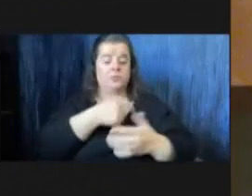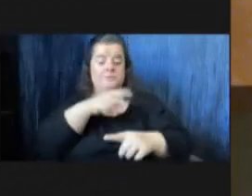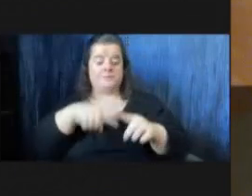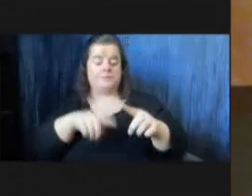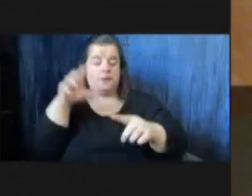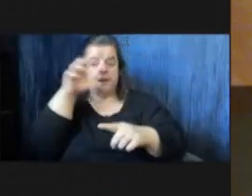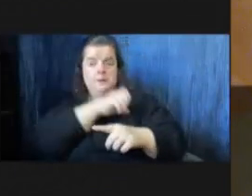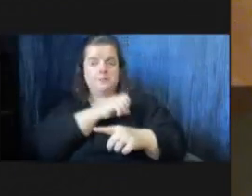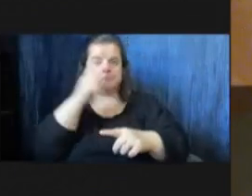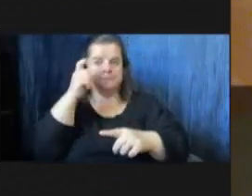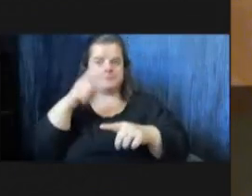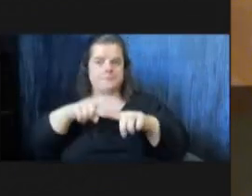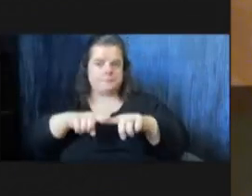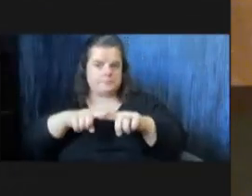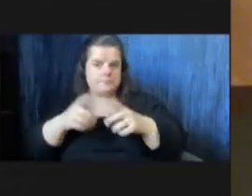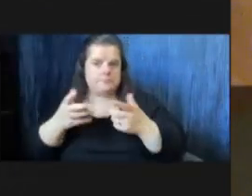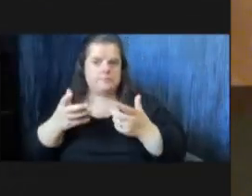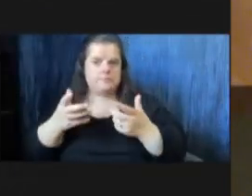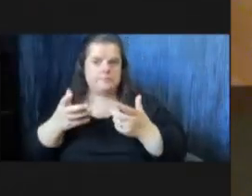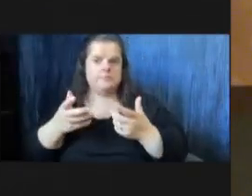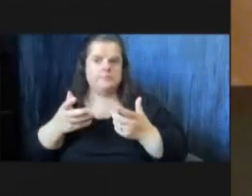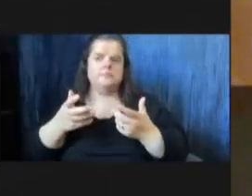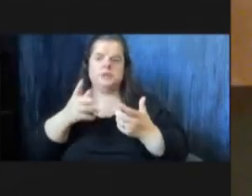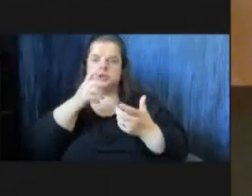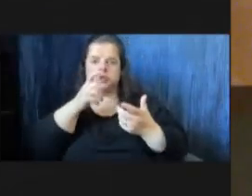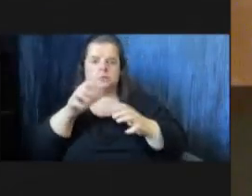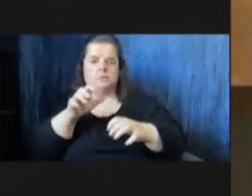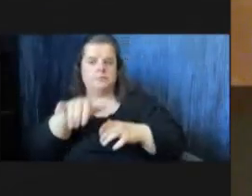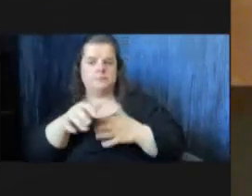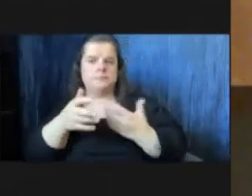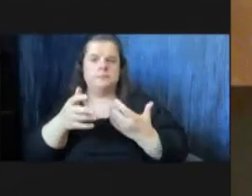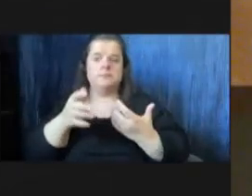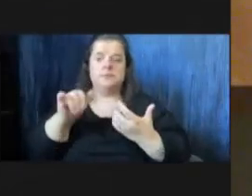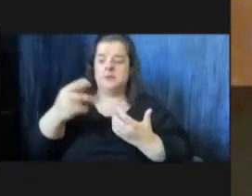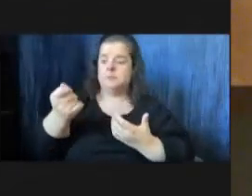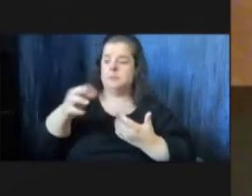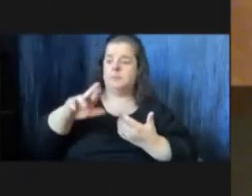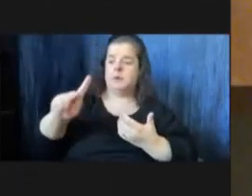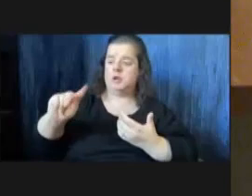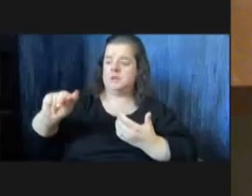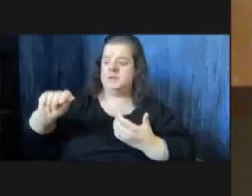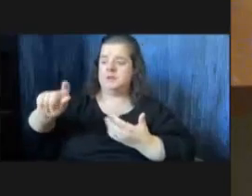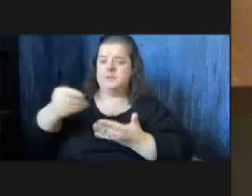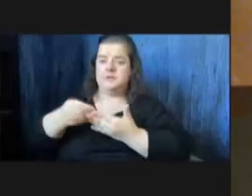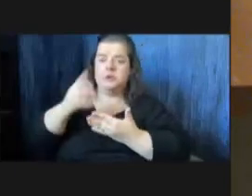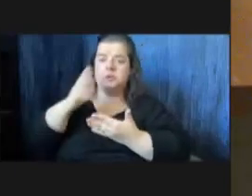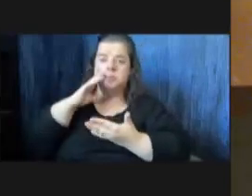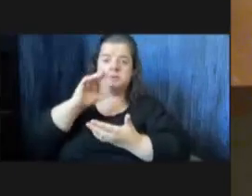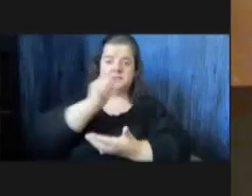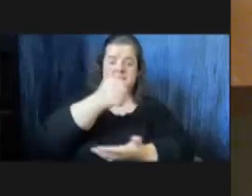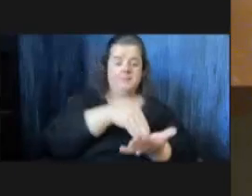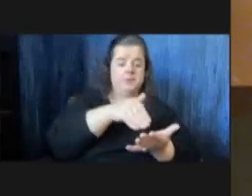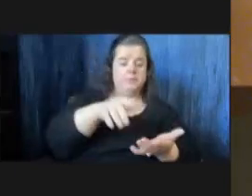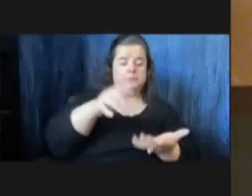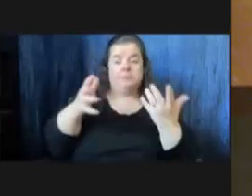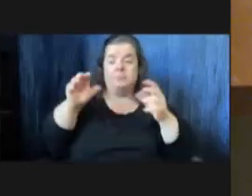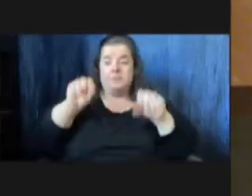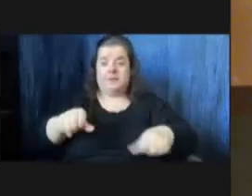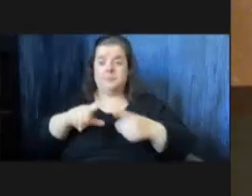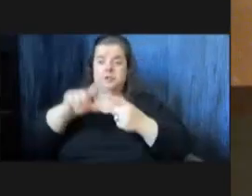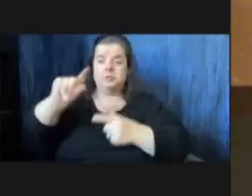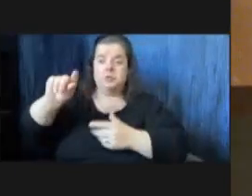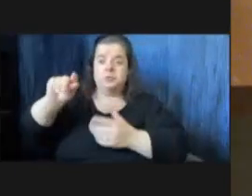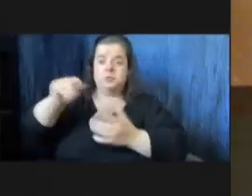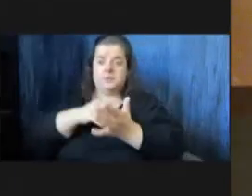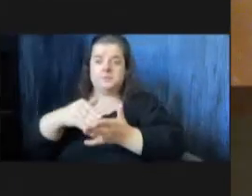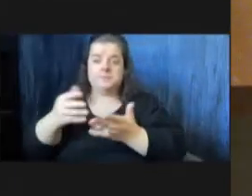depending on what new properties are assessed at so that parks tax fund will go from 10 million possibly to 20 million and